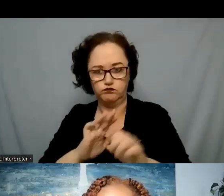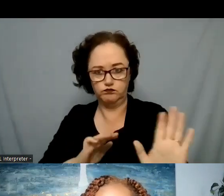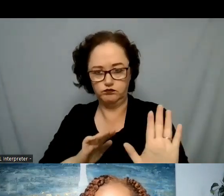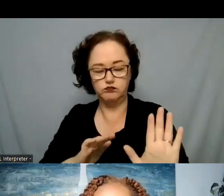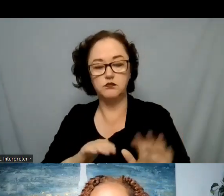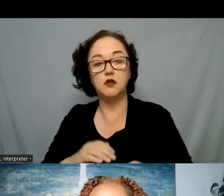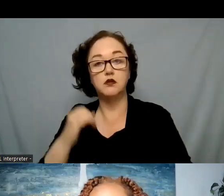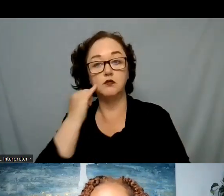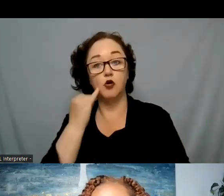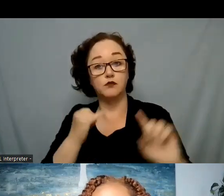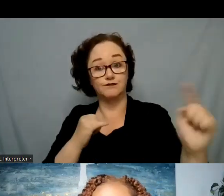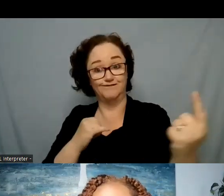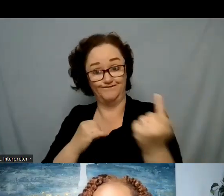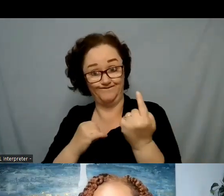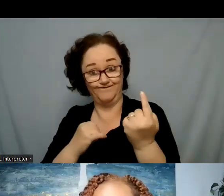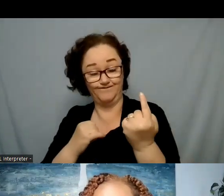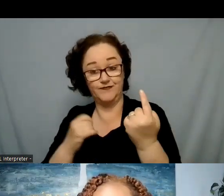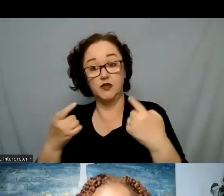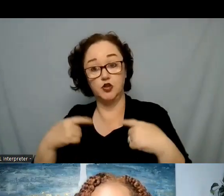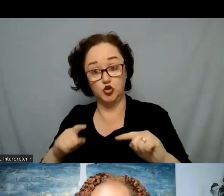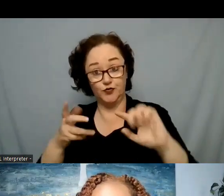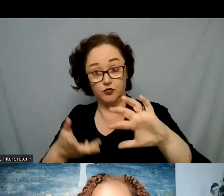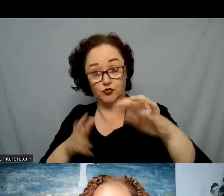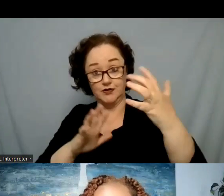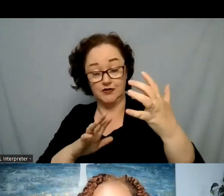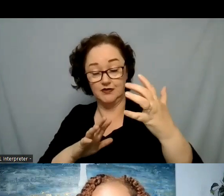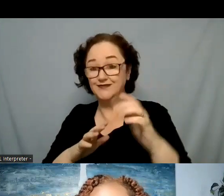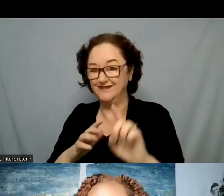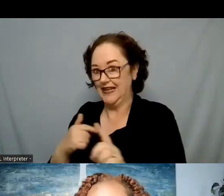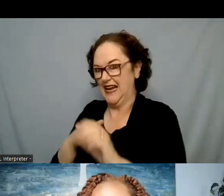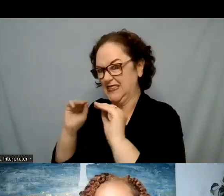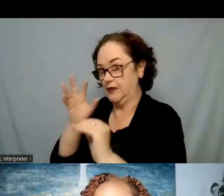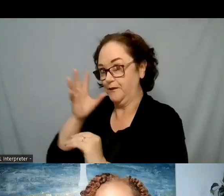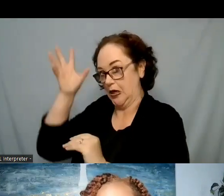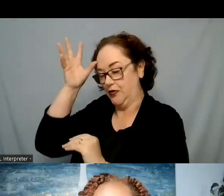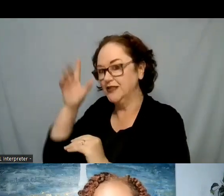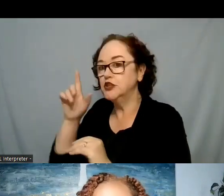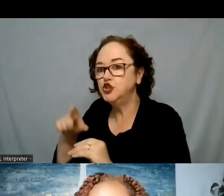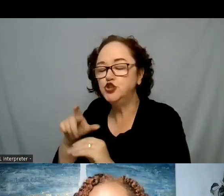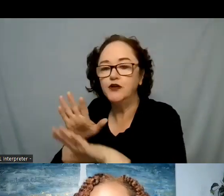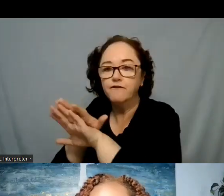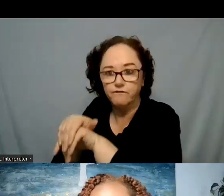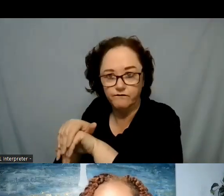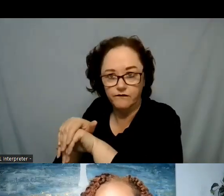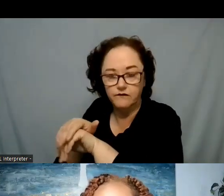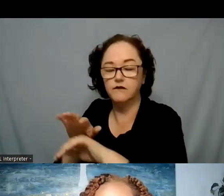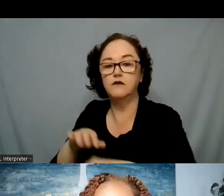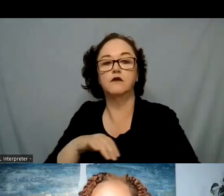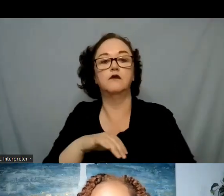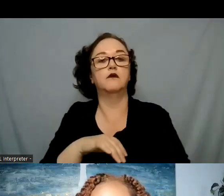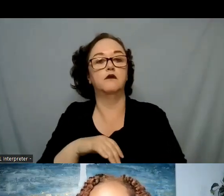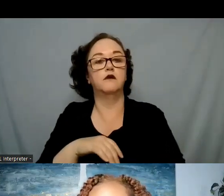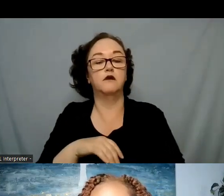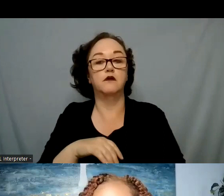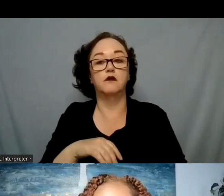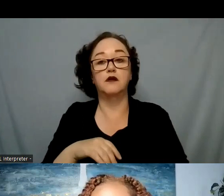crisis and this is something that I teach my parents to fake because as a parent one of the scariest things is for your child